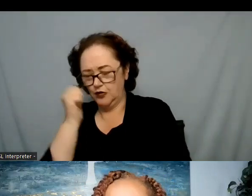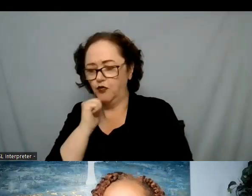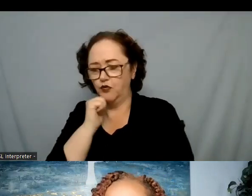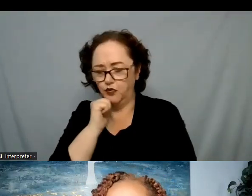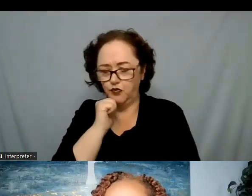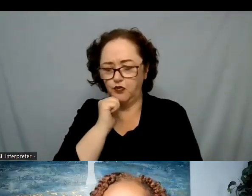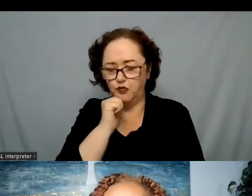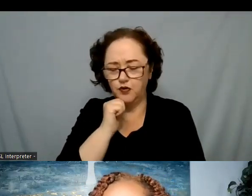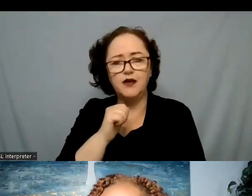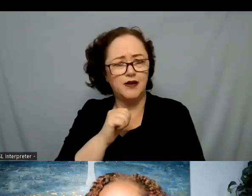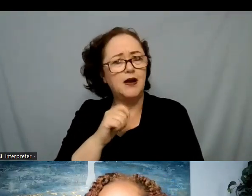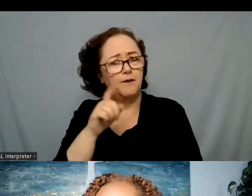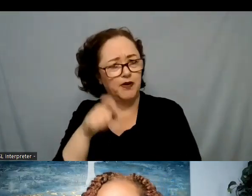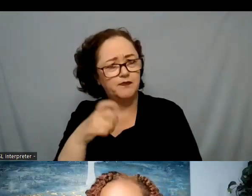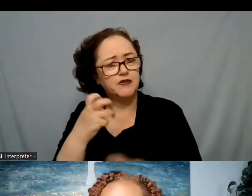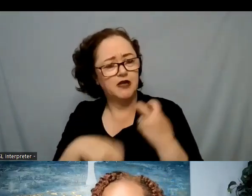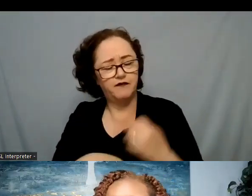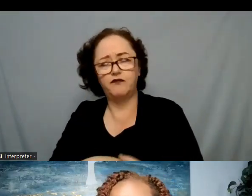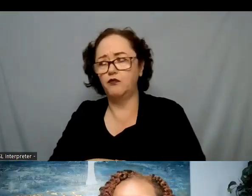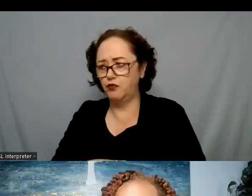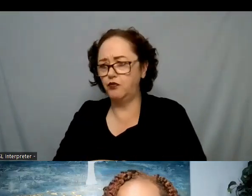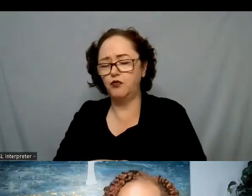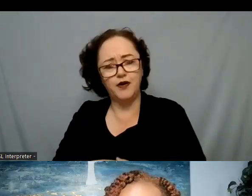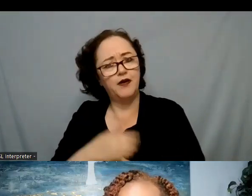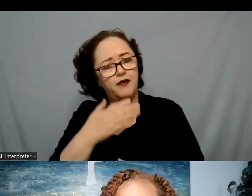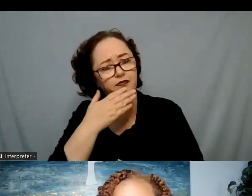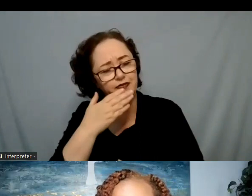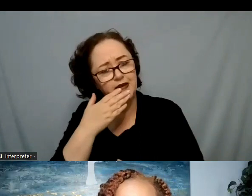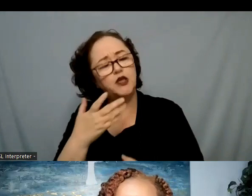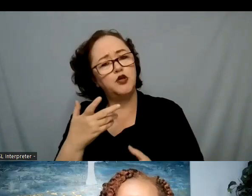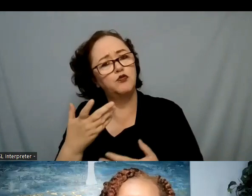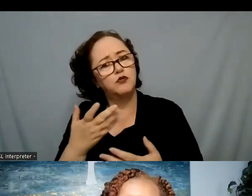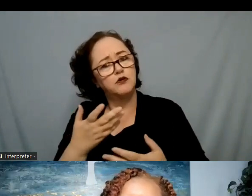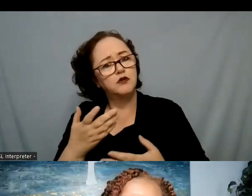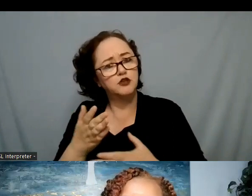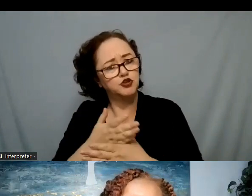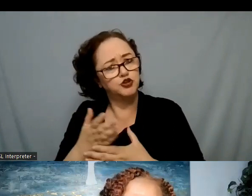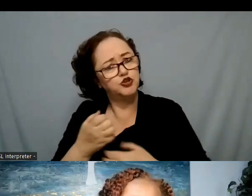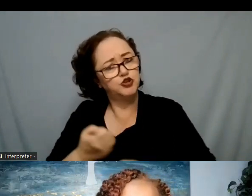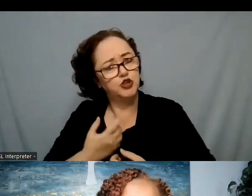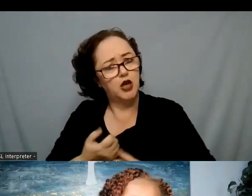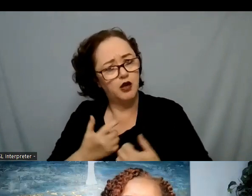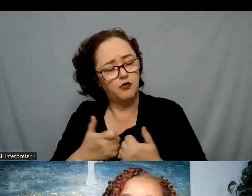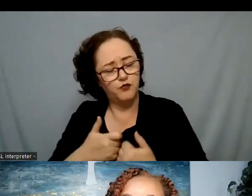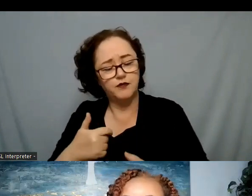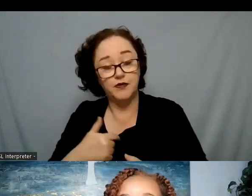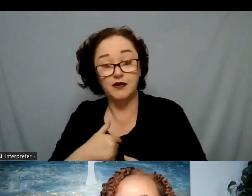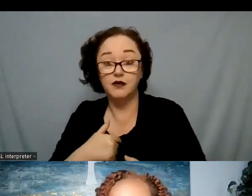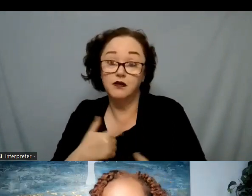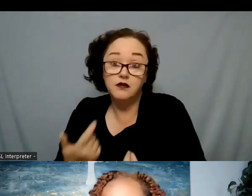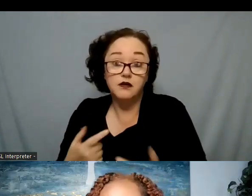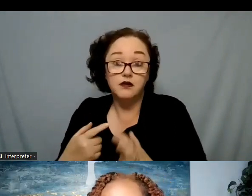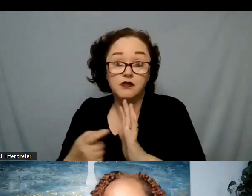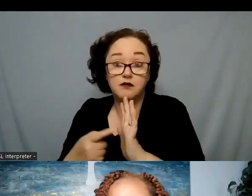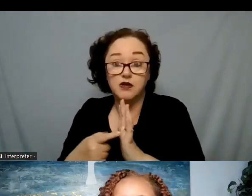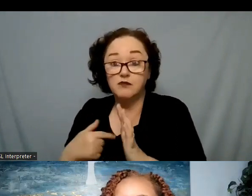thank you so much for sharing this with me and sometimes I have to give them a script like we have to talk about here are things to say when your